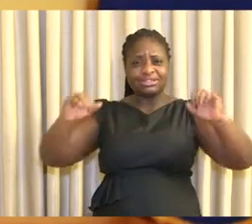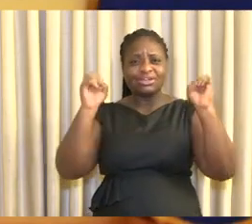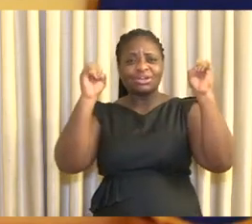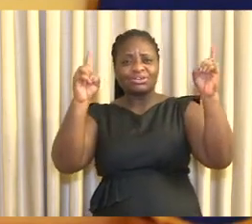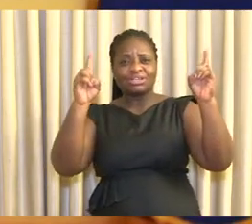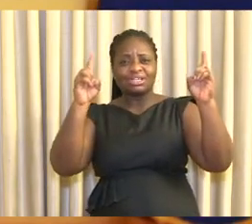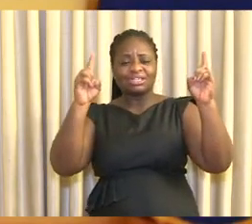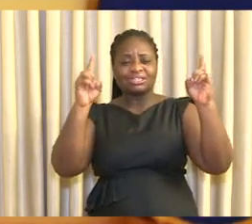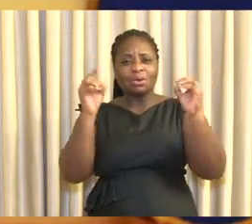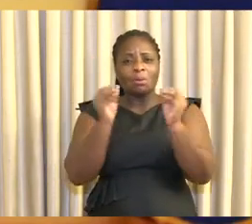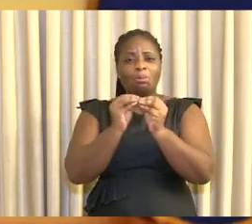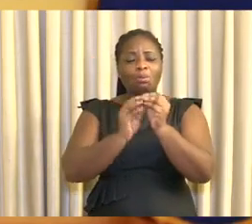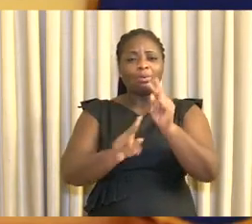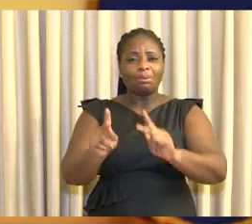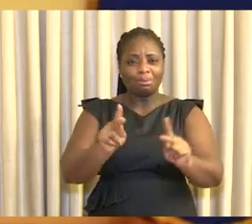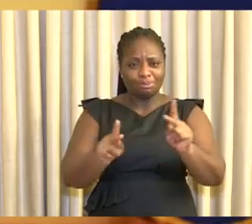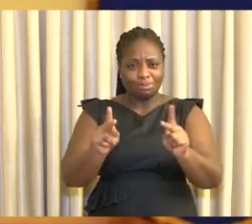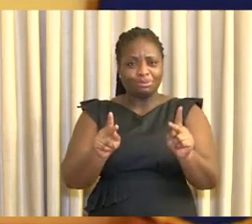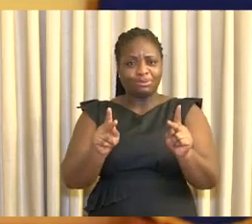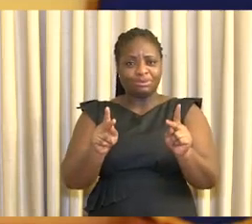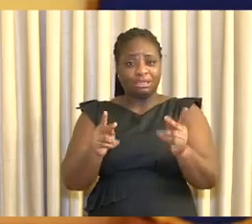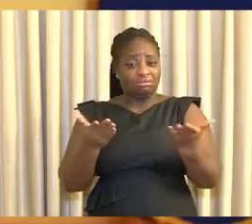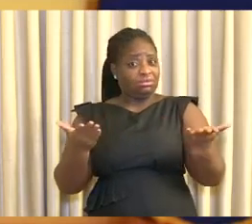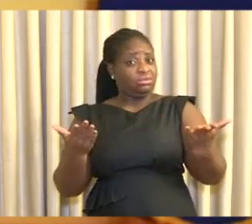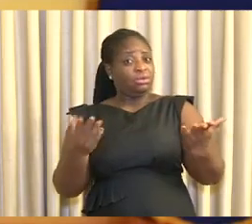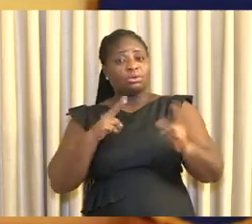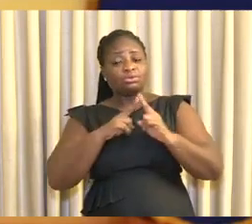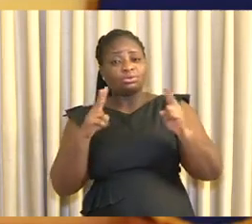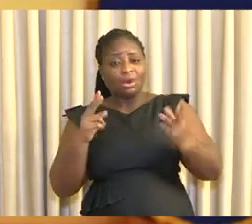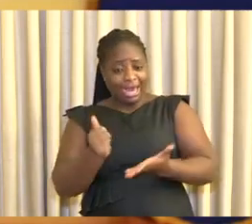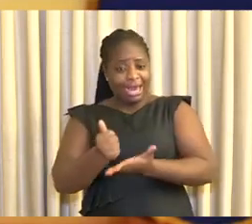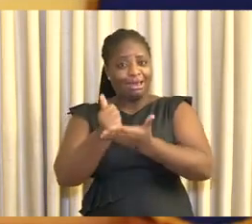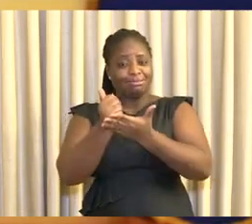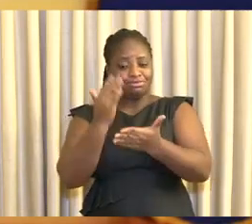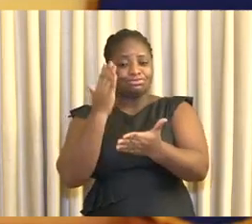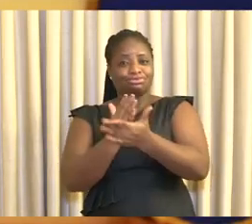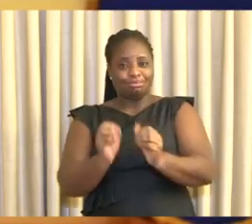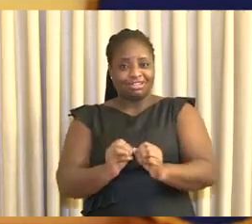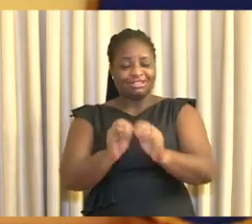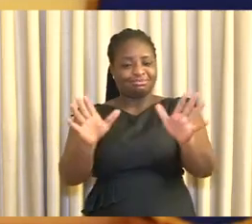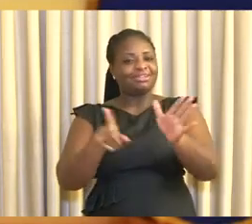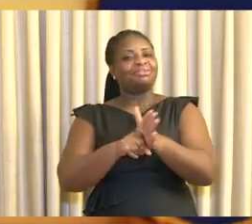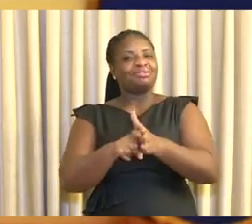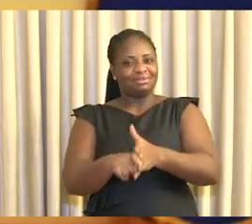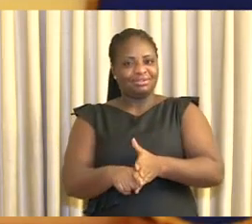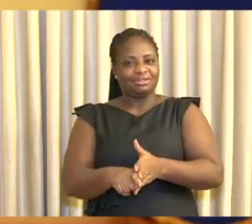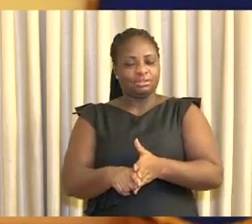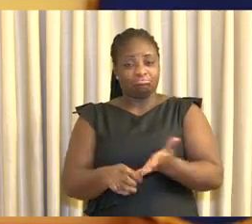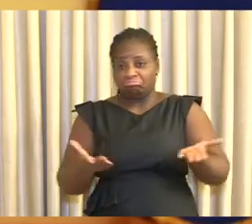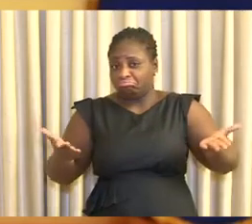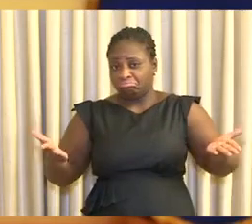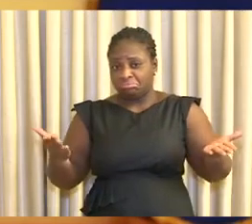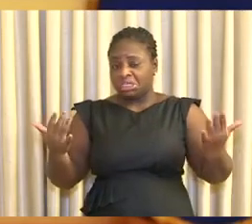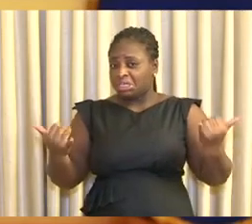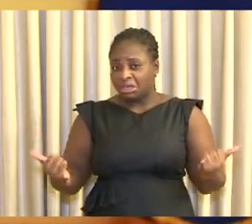asymptomatic carriers, and thereby help minimize the spread of the virus. So far,